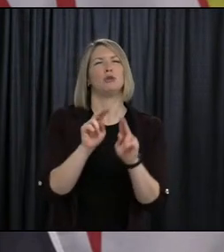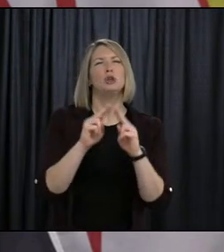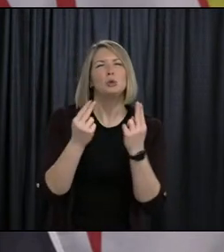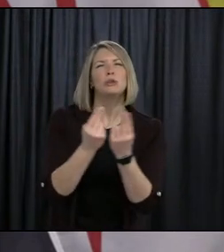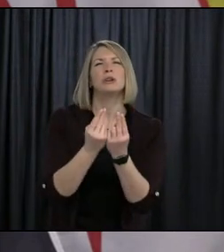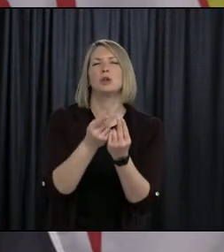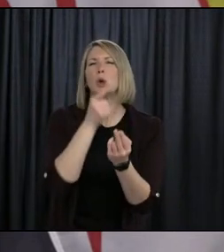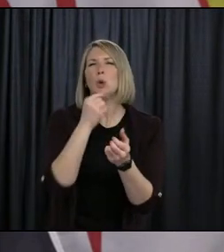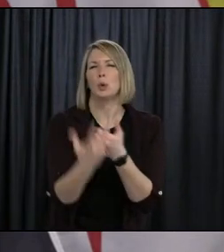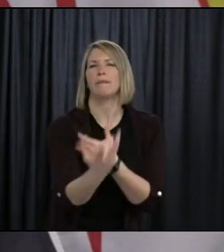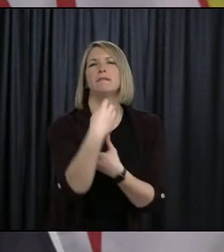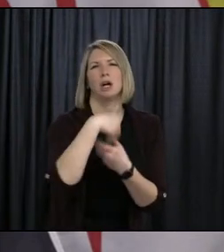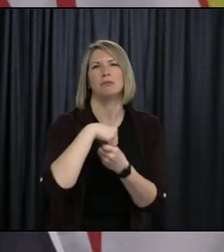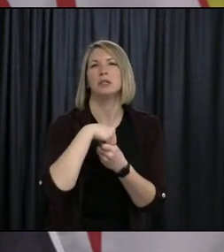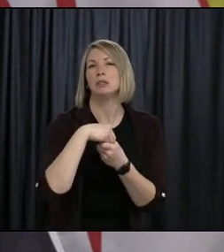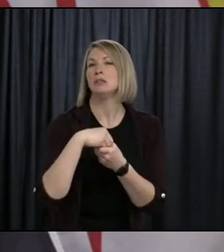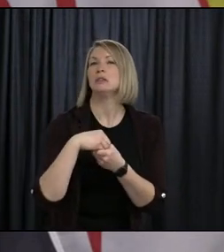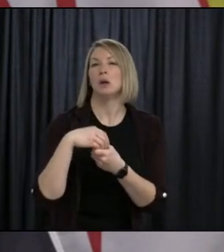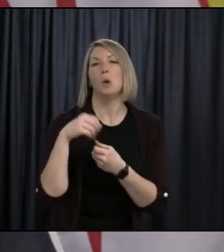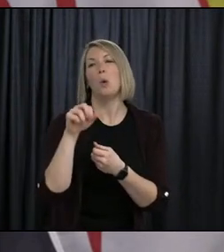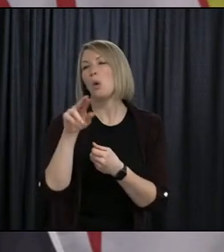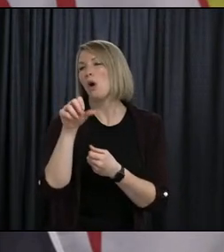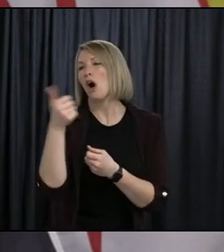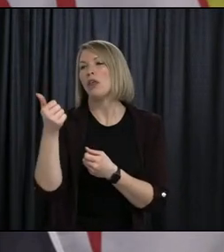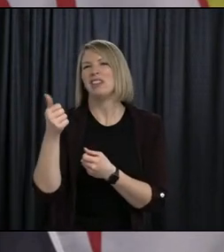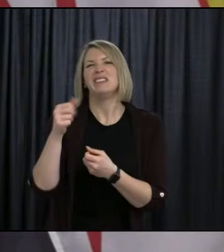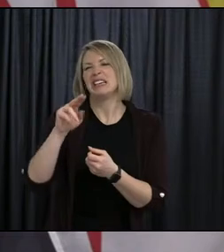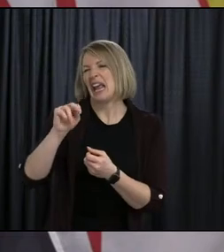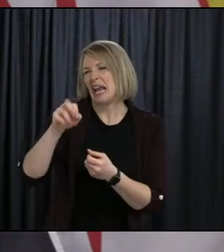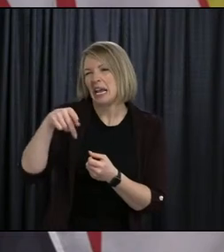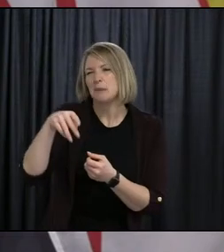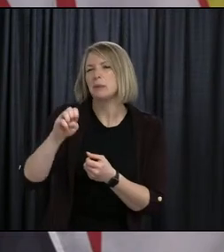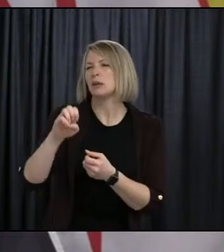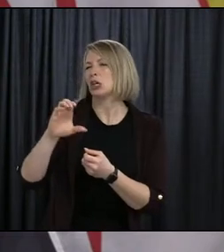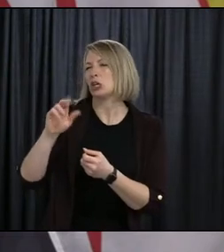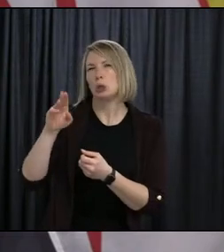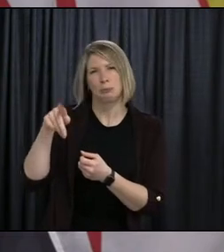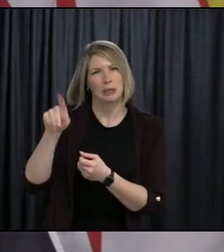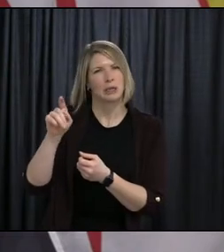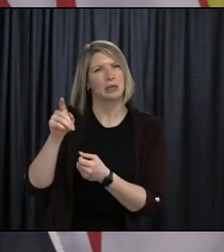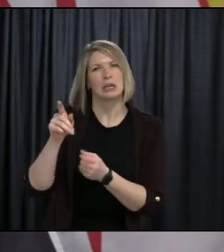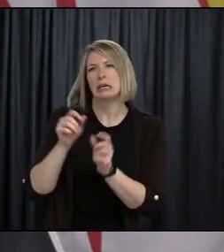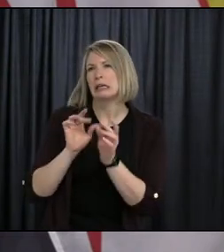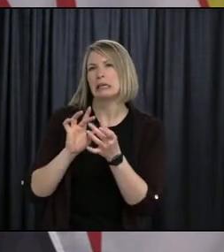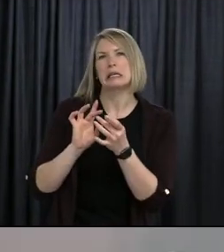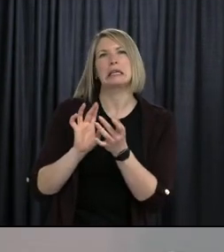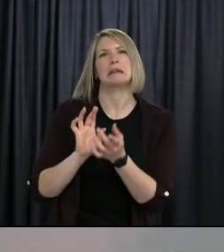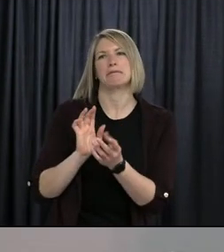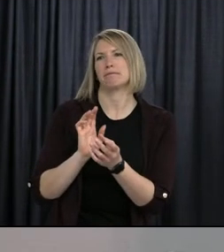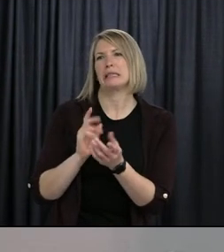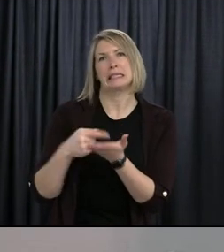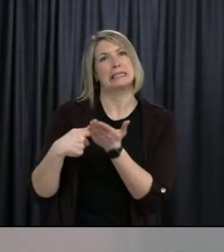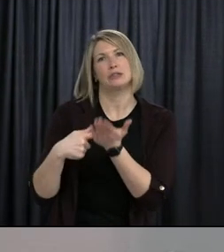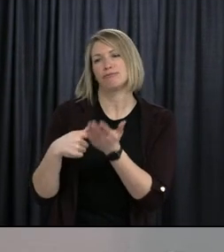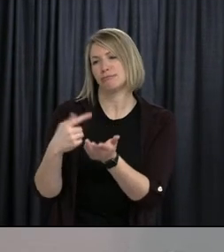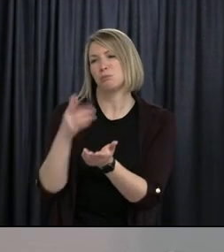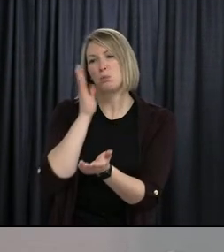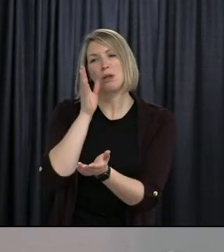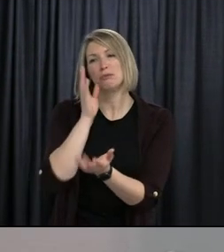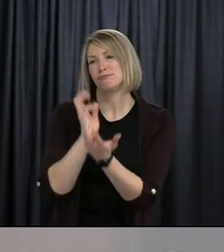fraternity in education like NAEP and CUPE. I'll add to that as well that